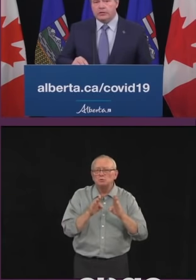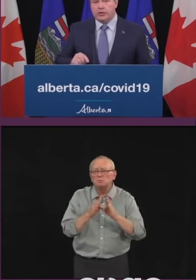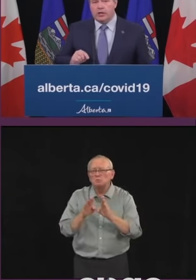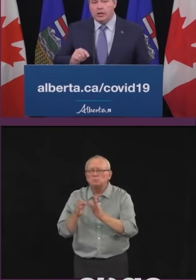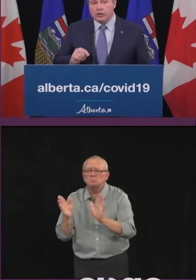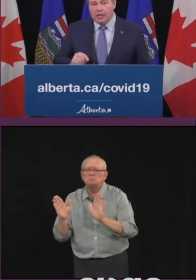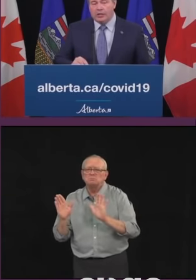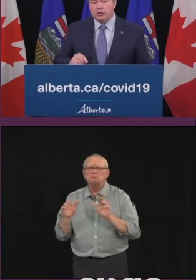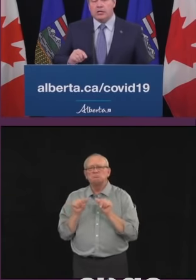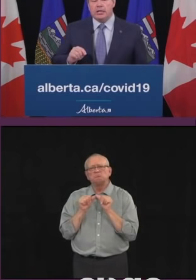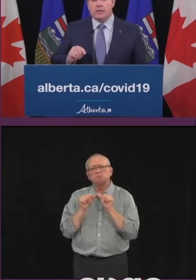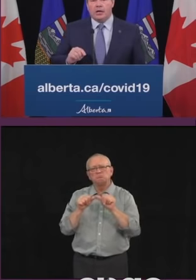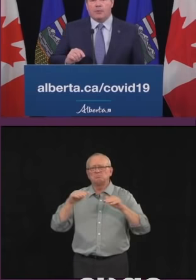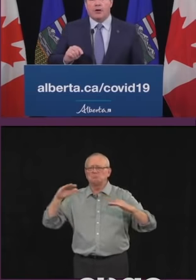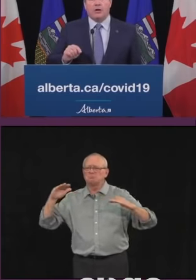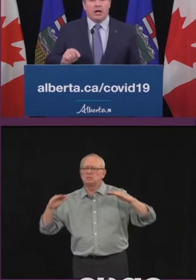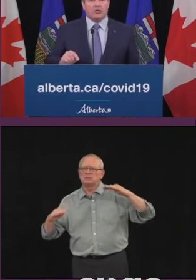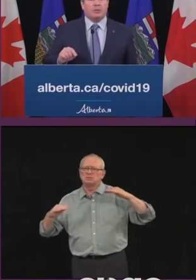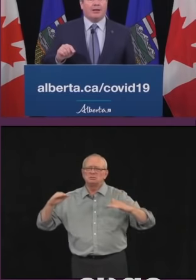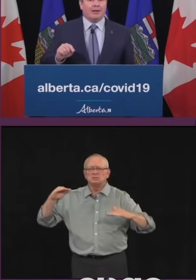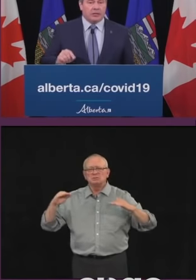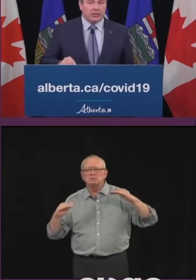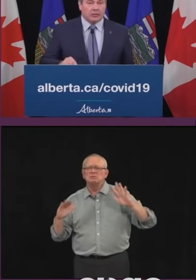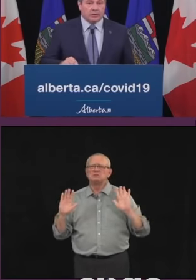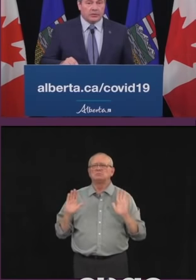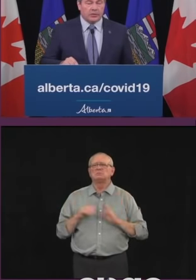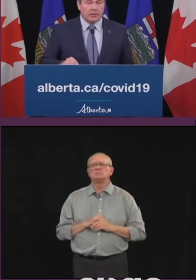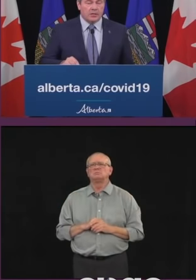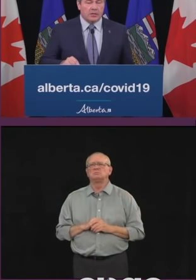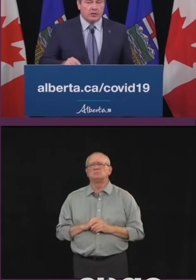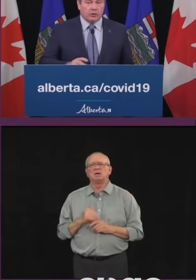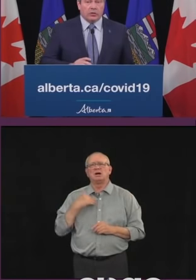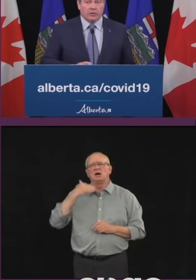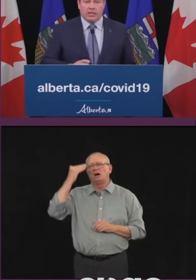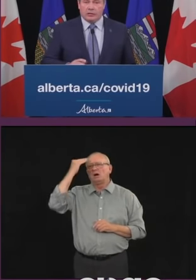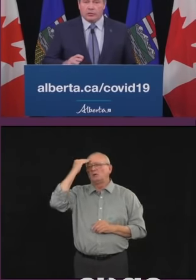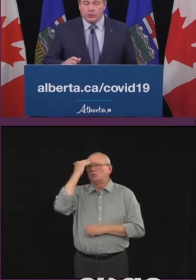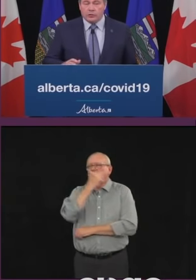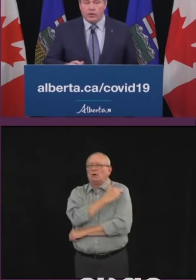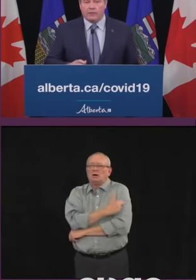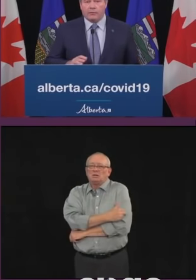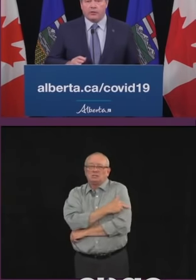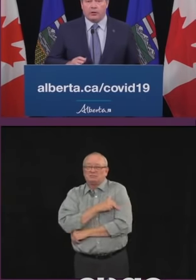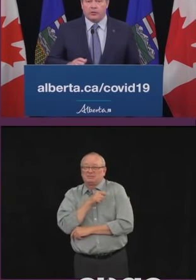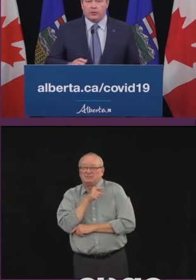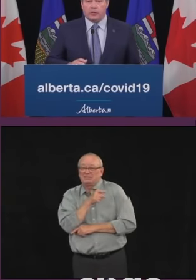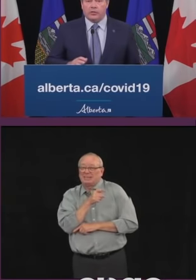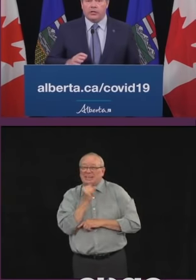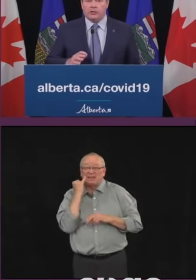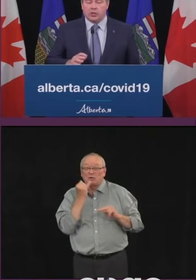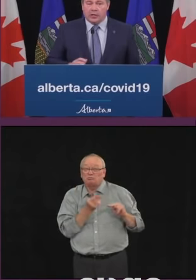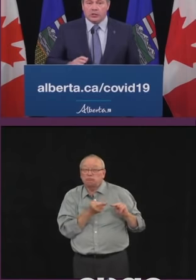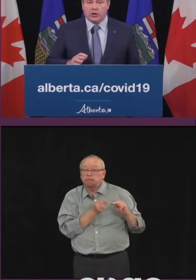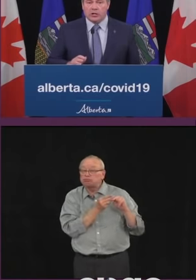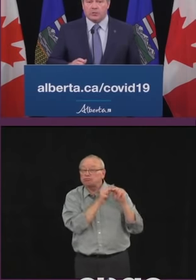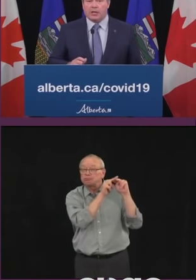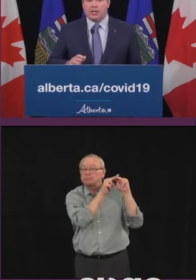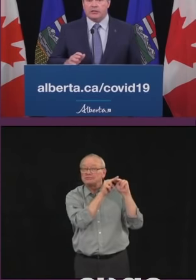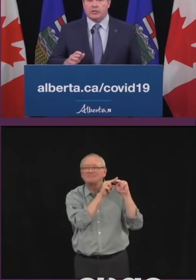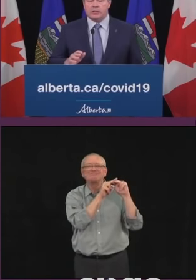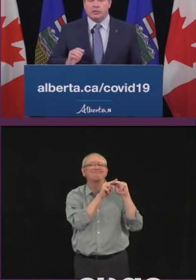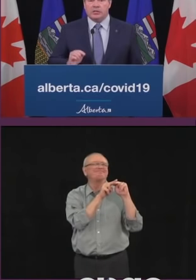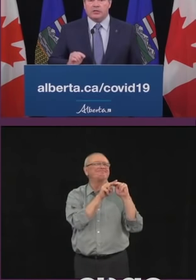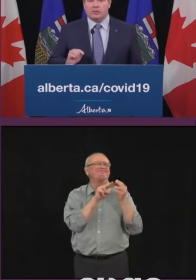trigger is change in the number of hospitalizations. During stage 2 of relaunch, the change in